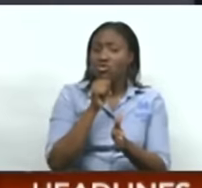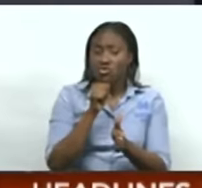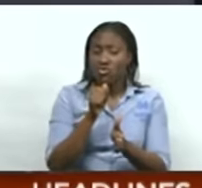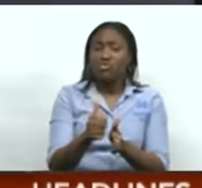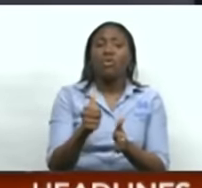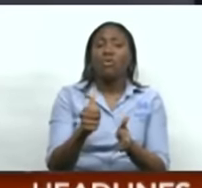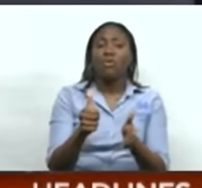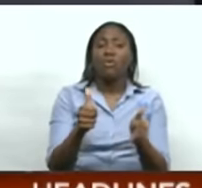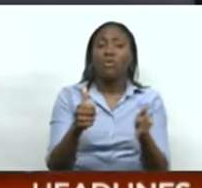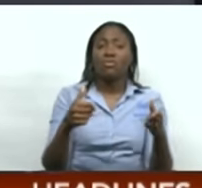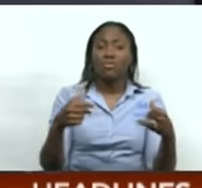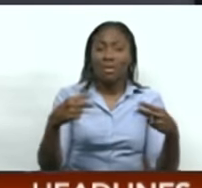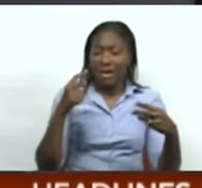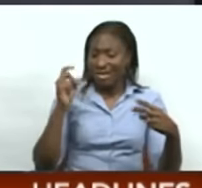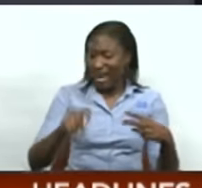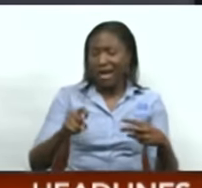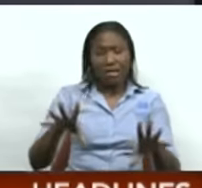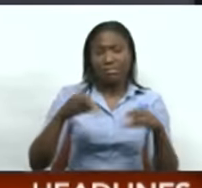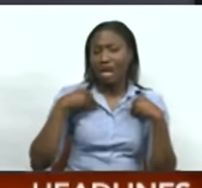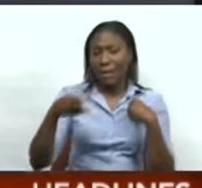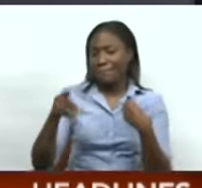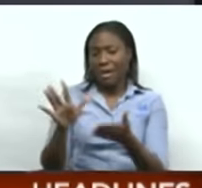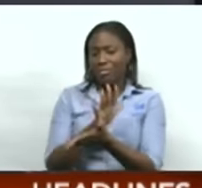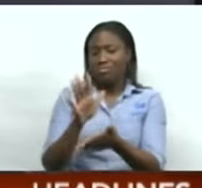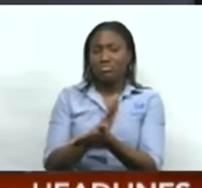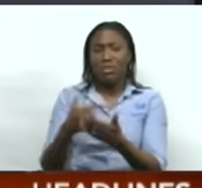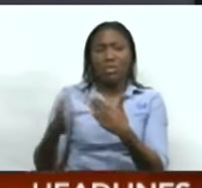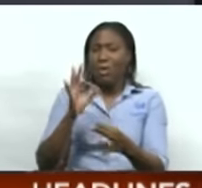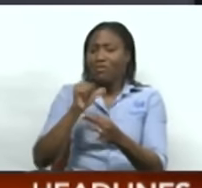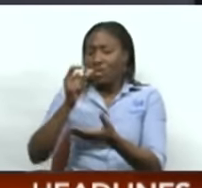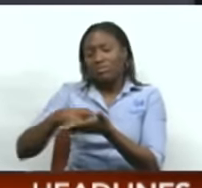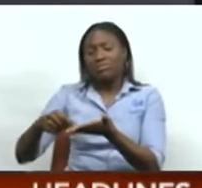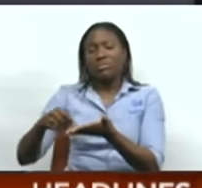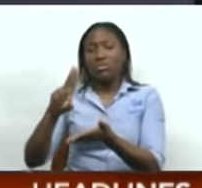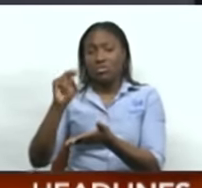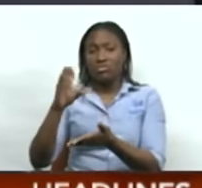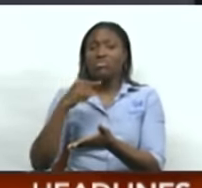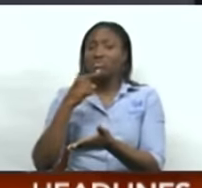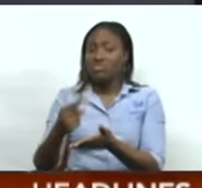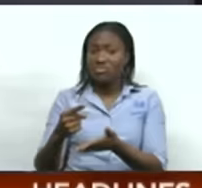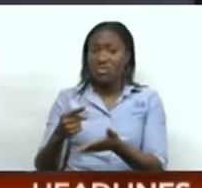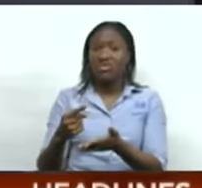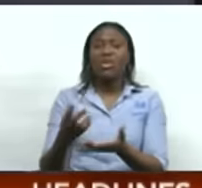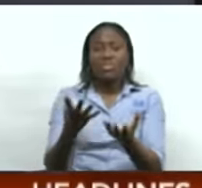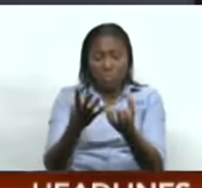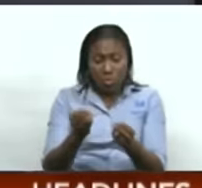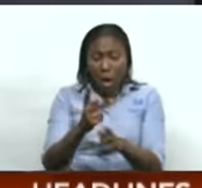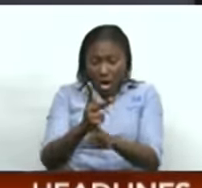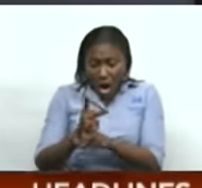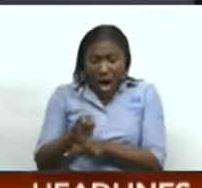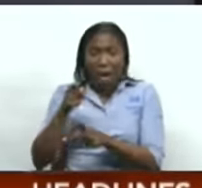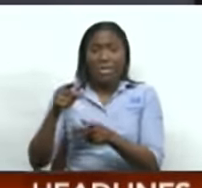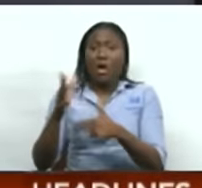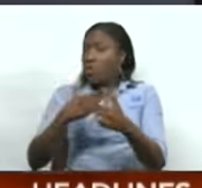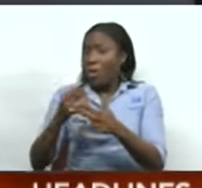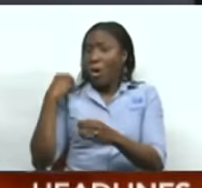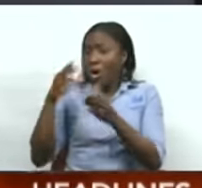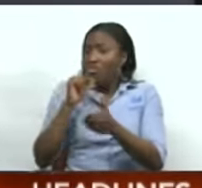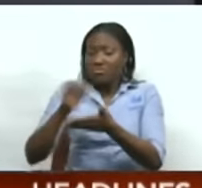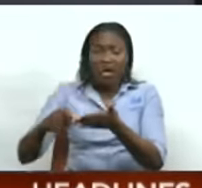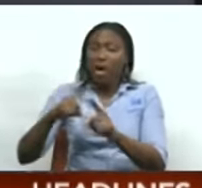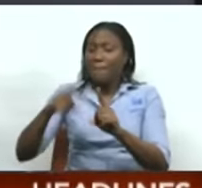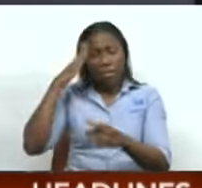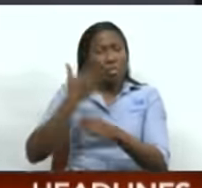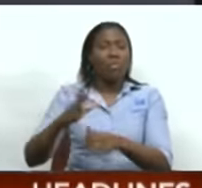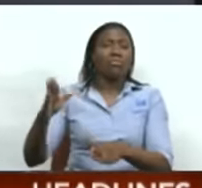lawful discretion to accept the ballot based on the deficiency. The UNC also filed a petition for the Arima Northeast District, but it was dismissed